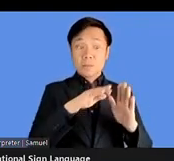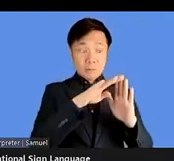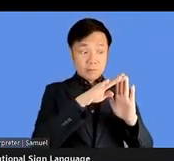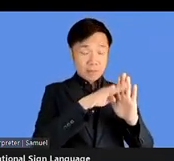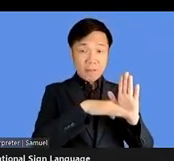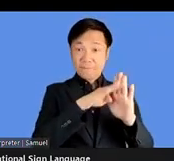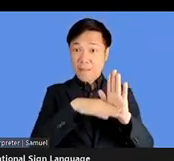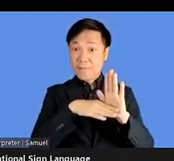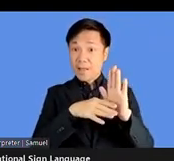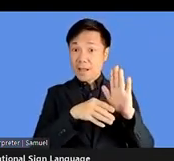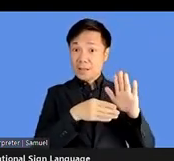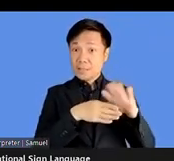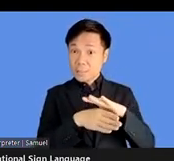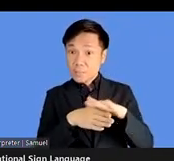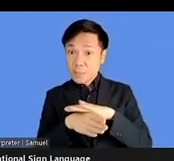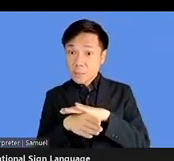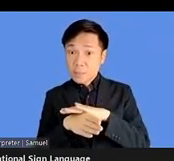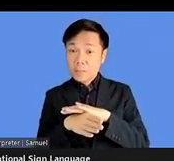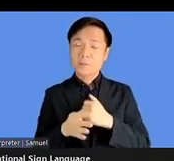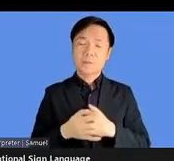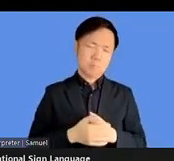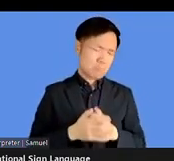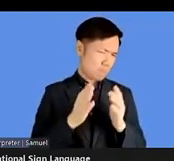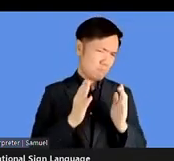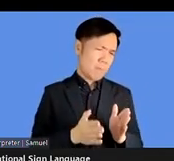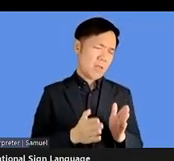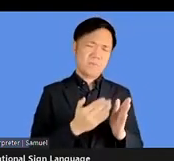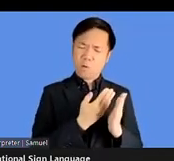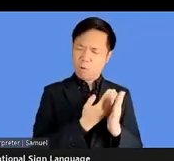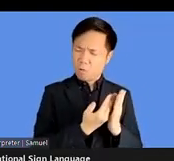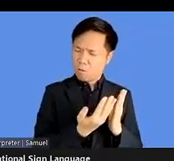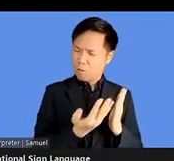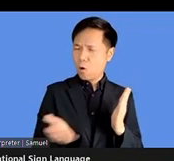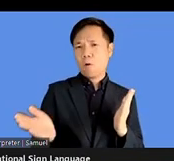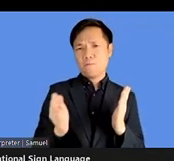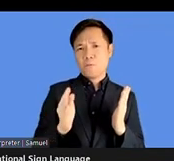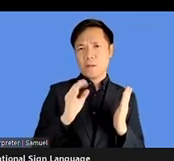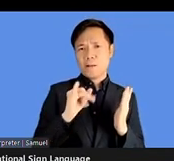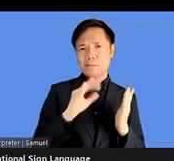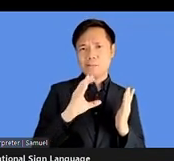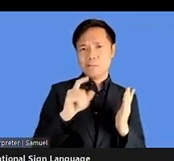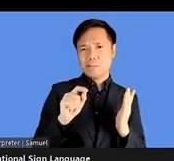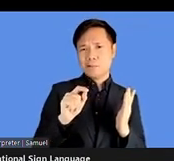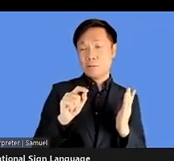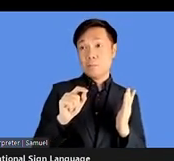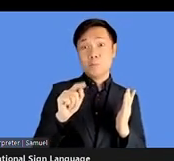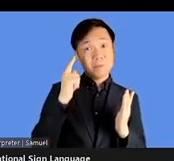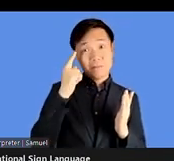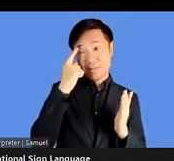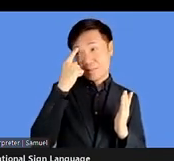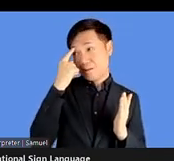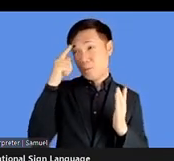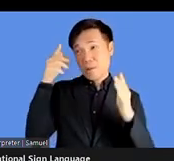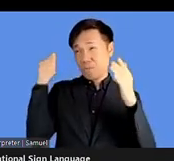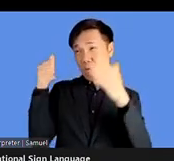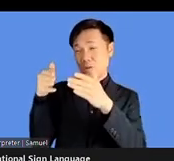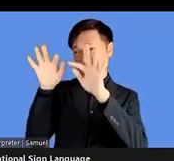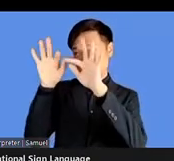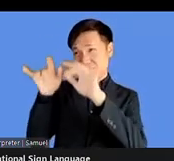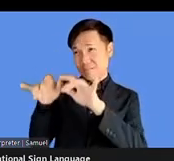around the whole field of ICT. It's not just the internet. Um, so that's,